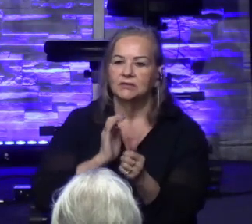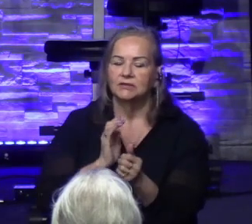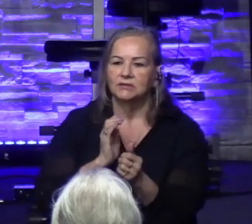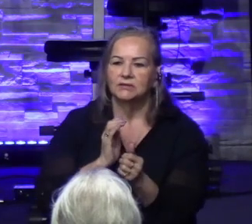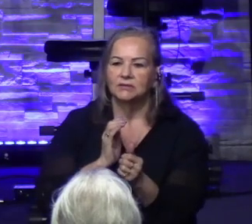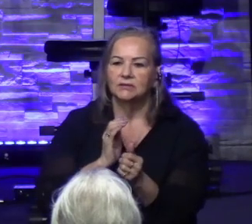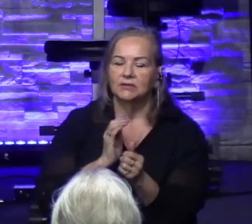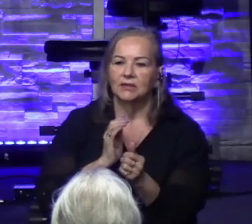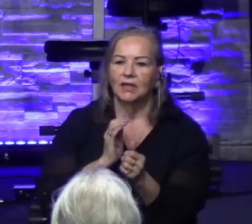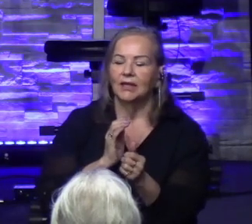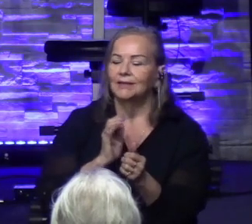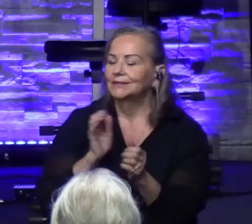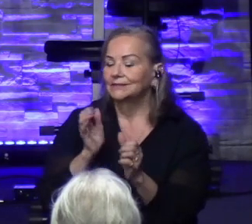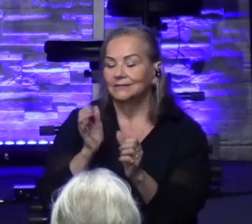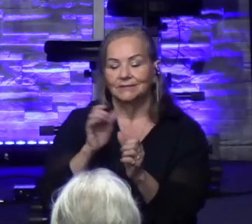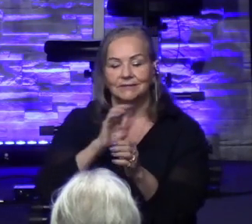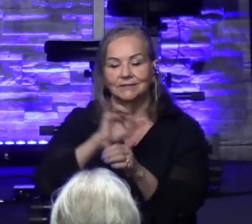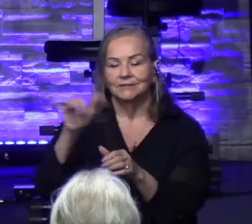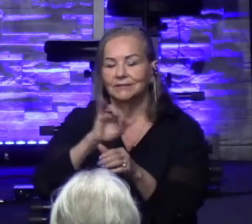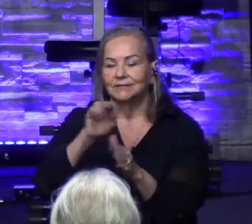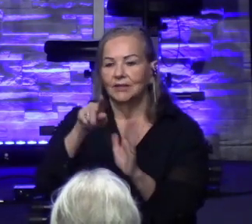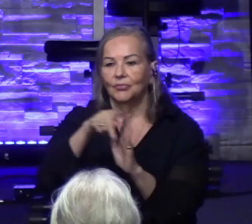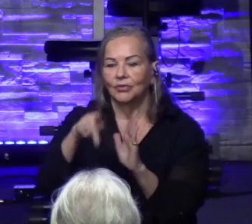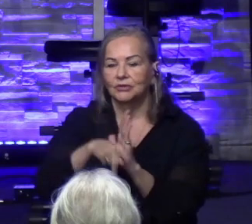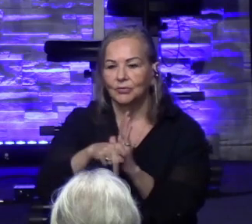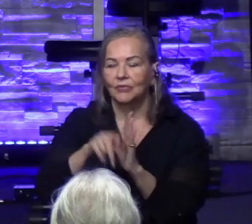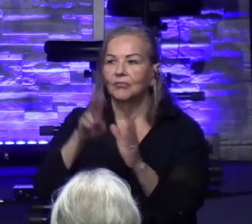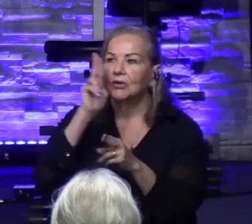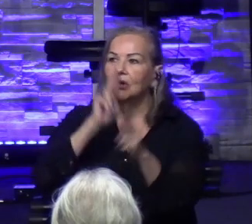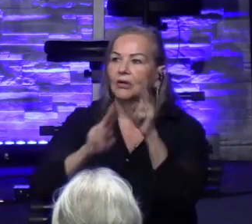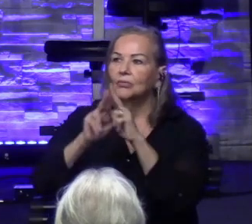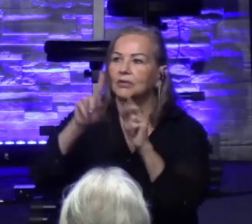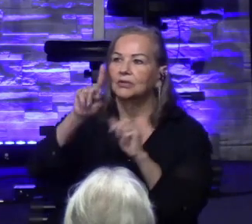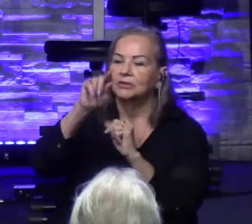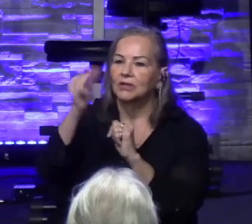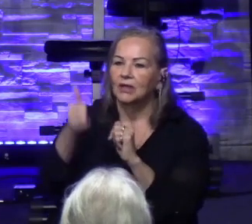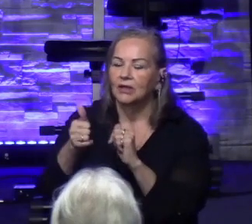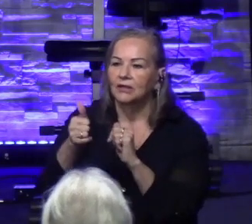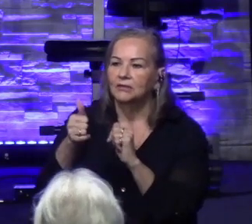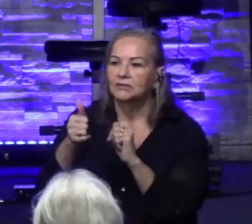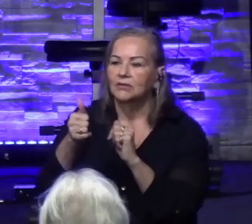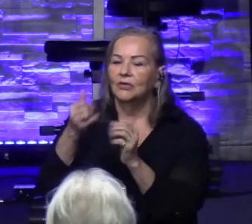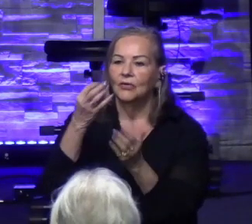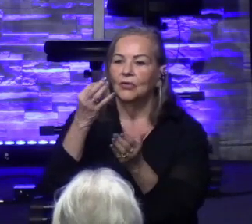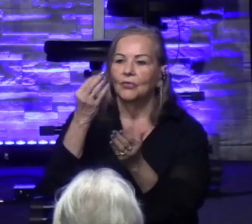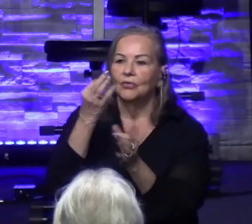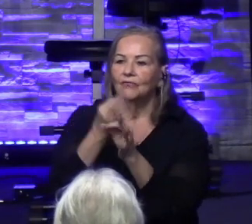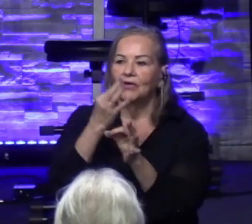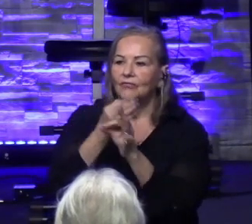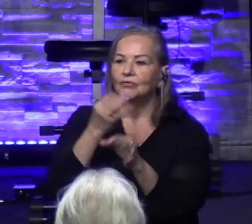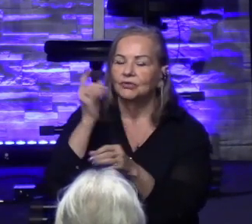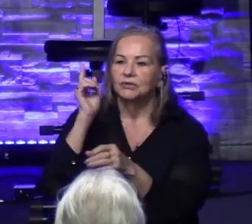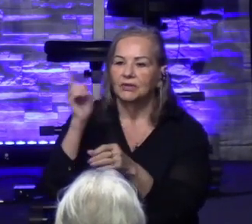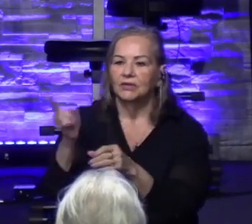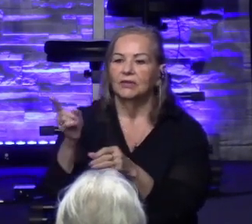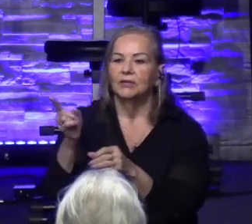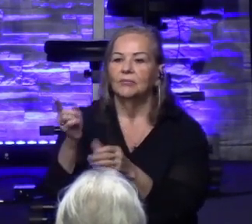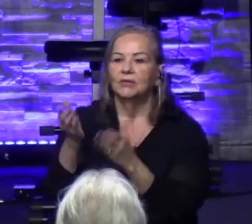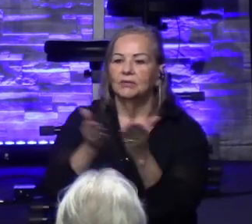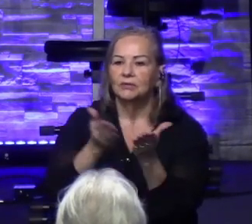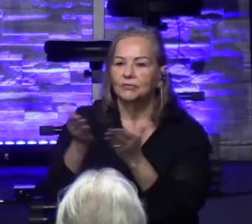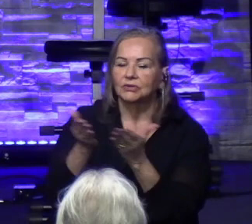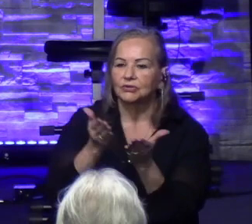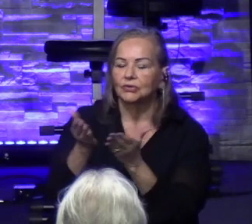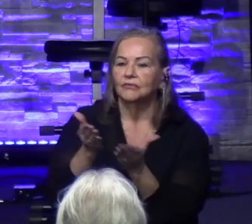church. If we honor him with our tithes, if we're faithful to him and steward his property, his finances, his service,